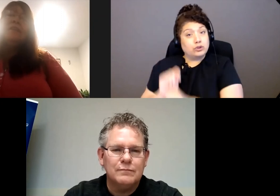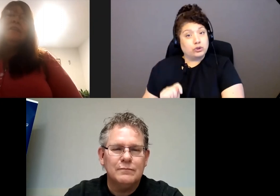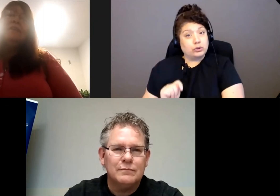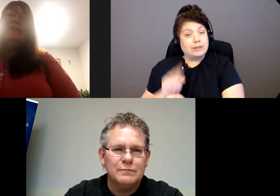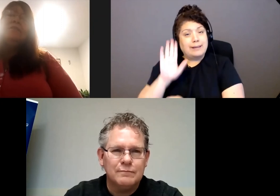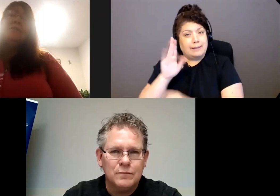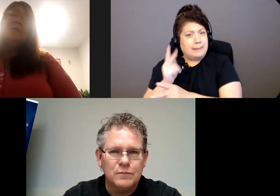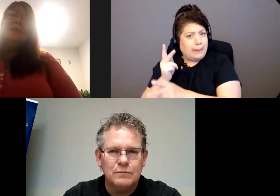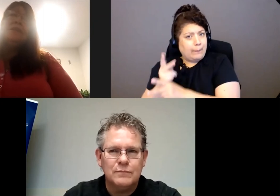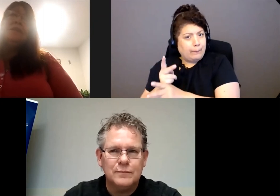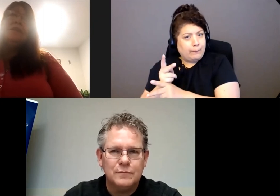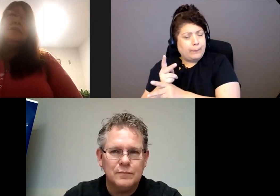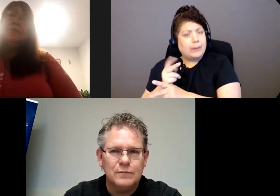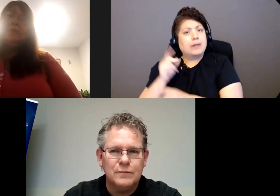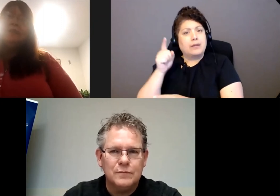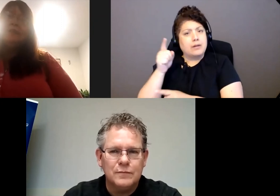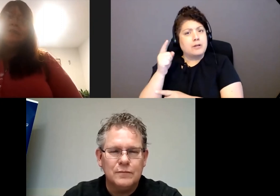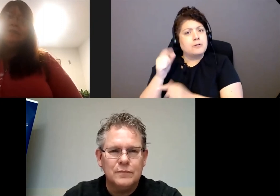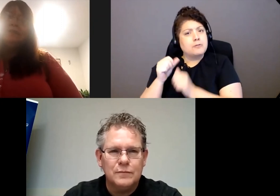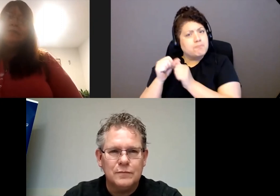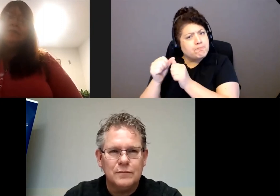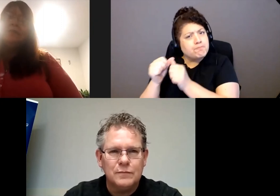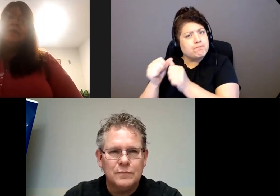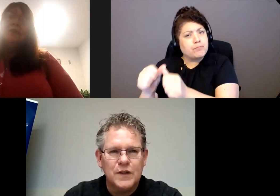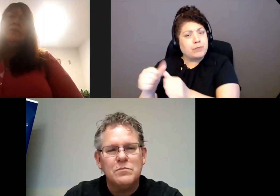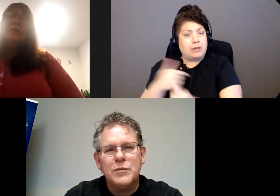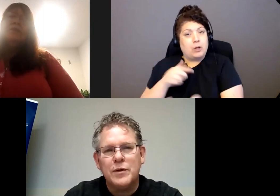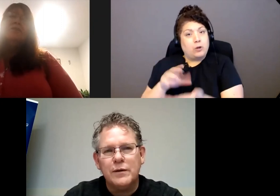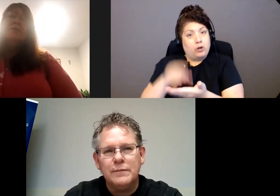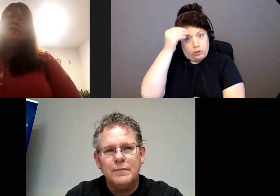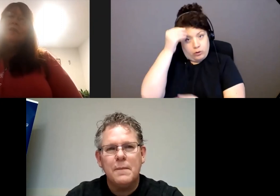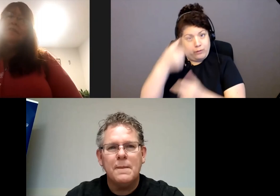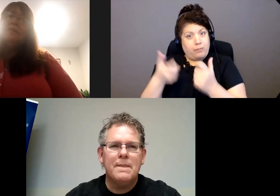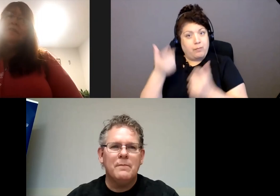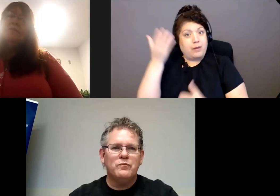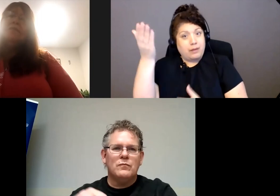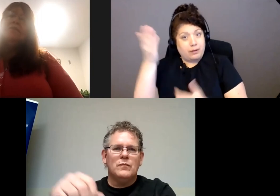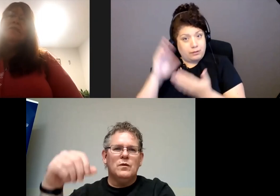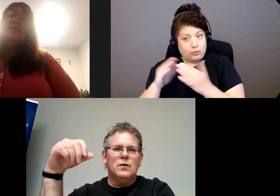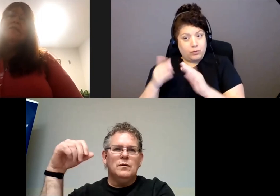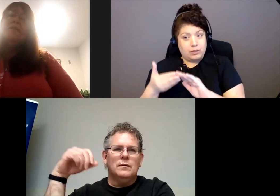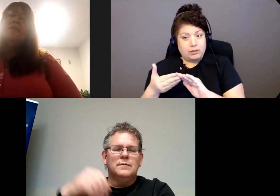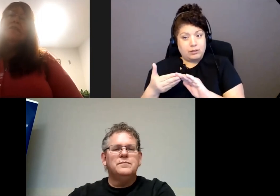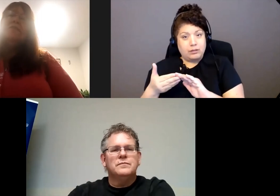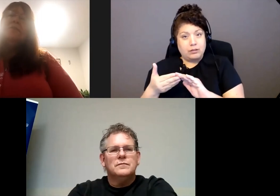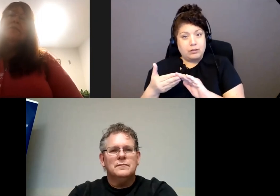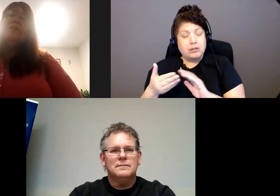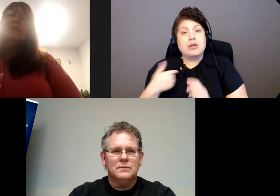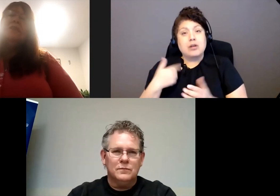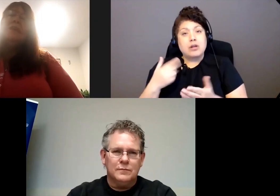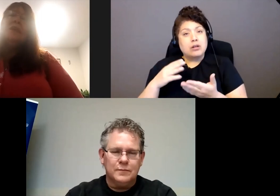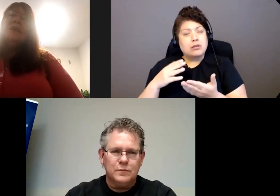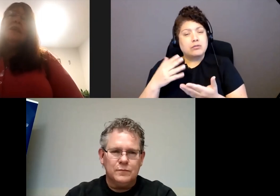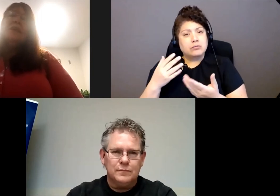that. I learned from that community also because we've lost a lot of